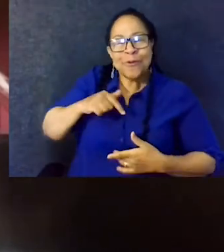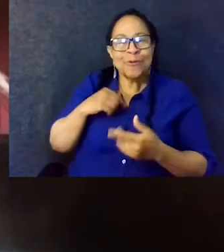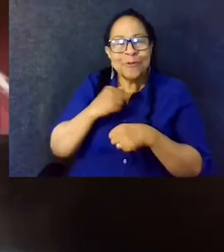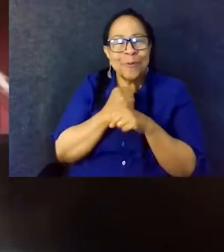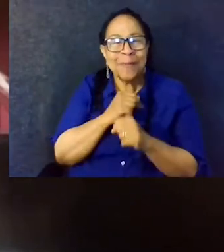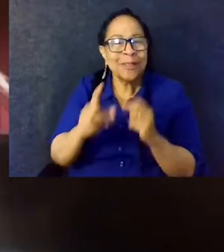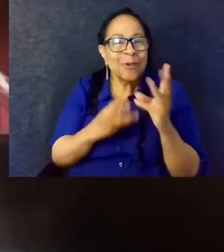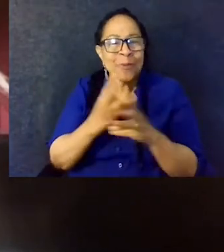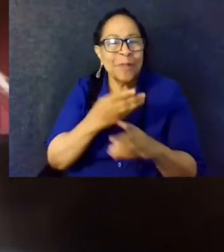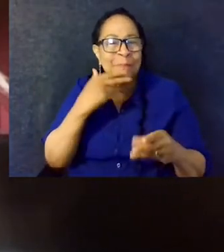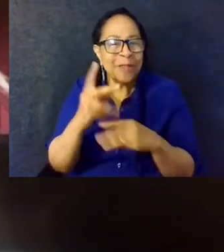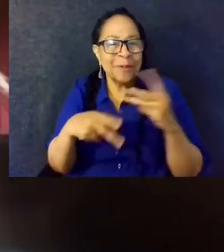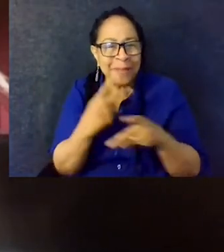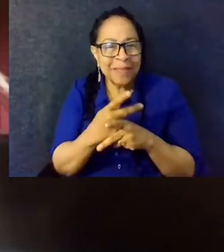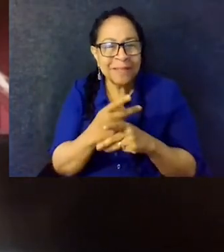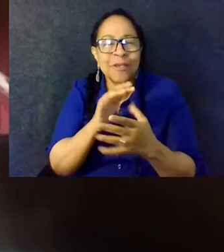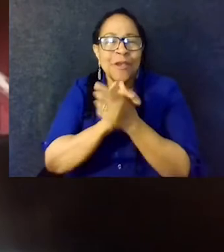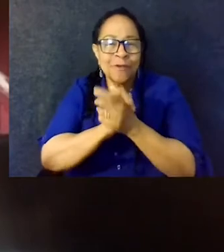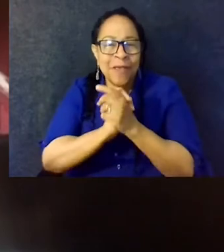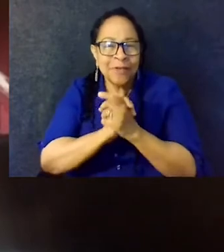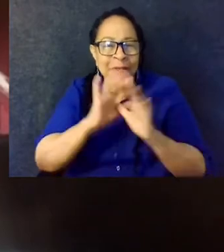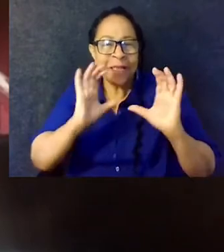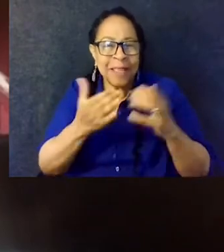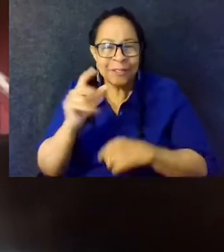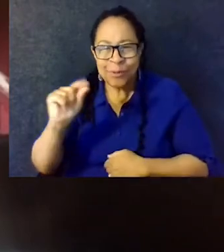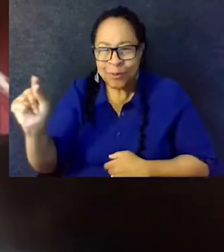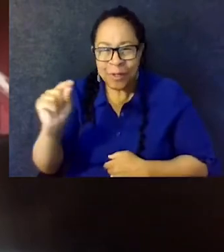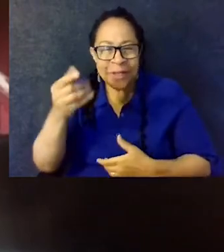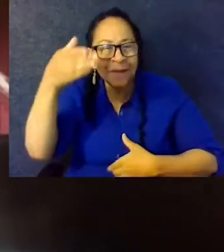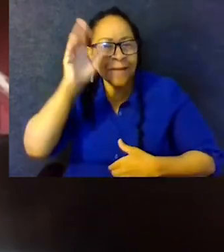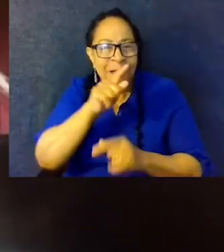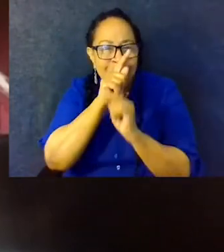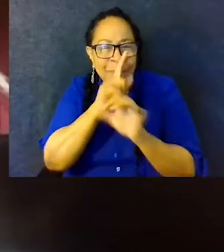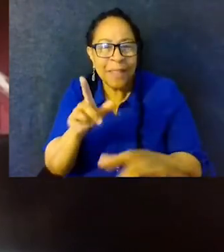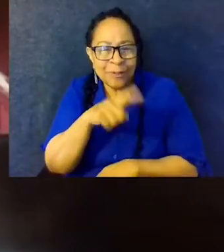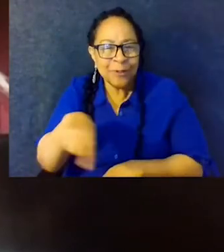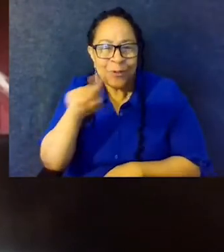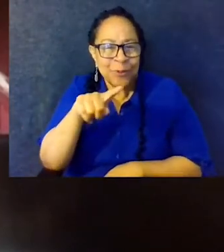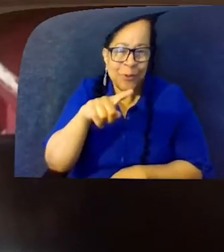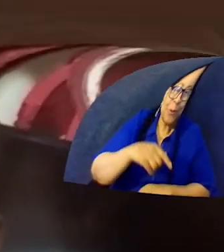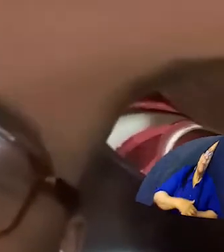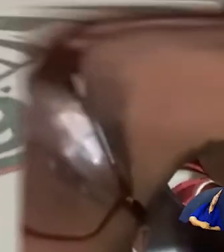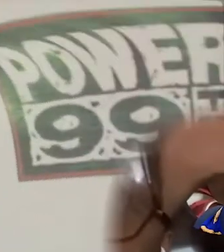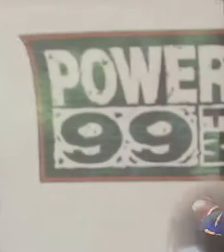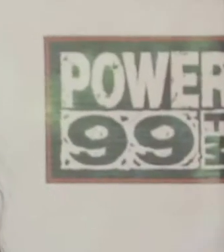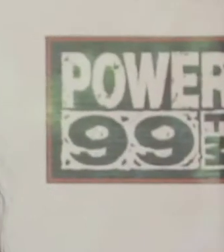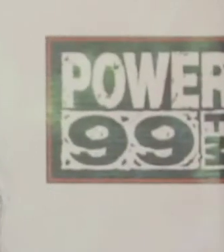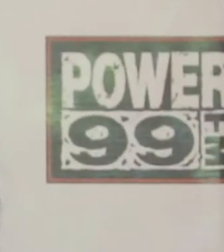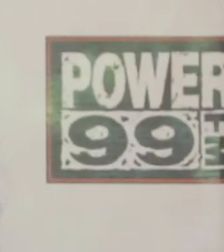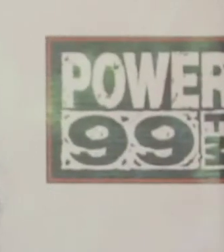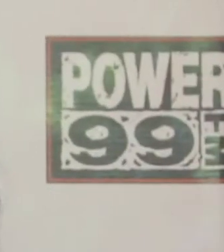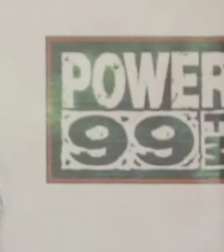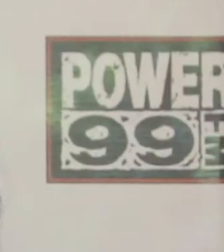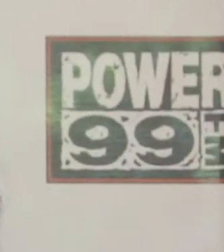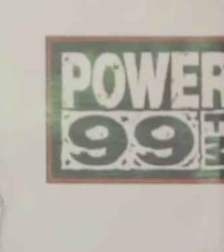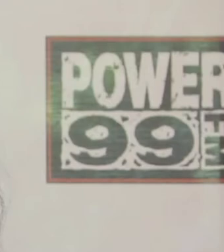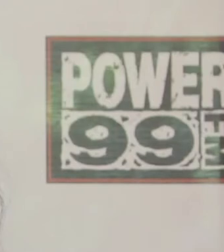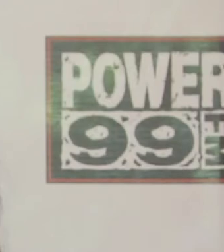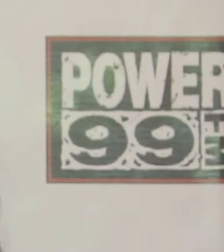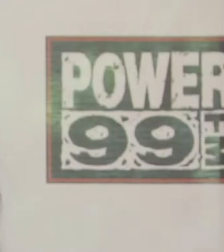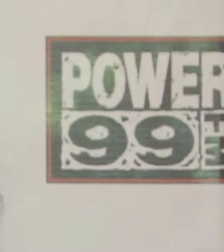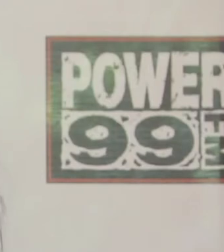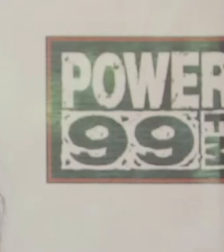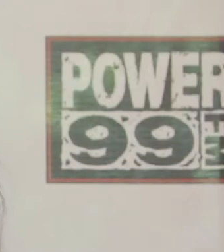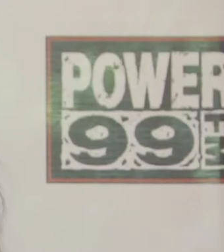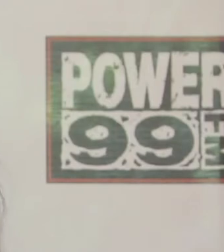our turn to truly make this world a better place. Congratulations, Class of 2020. God bless you. I'm Cappuccino from Power at 89,